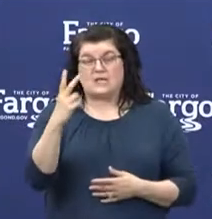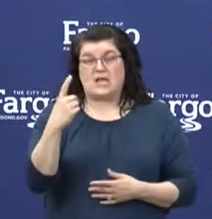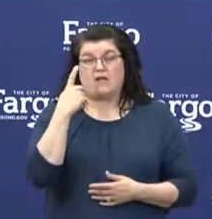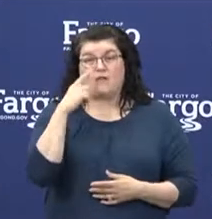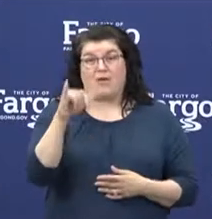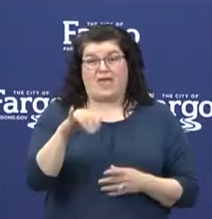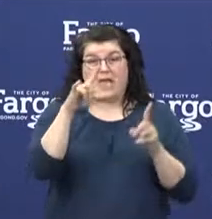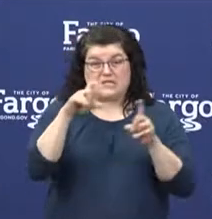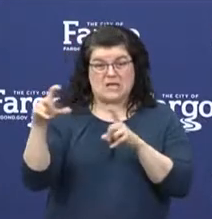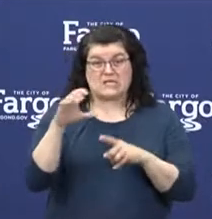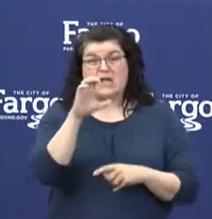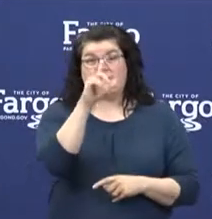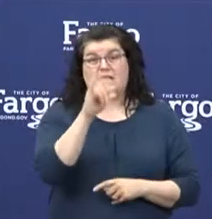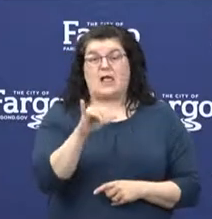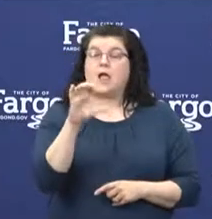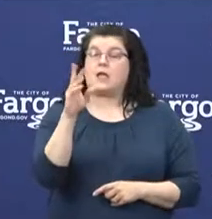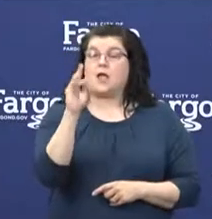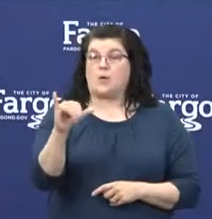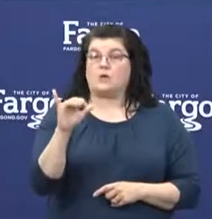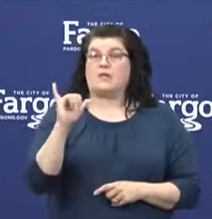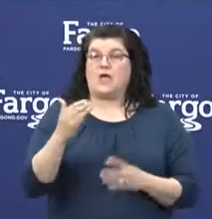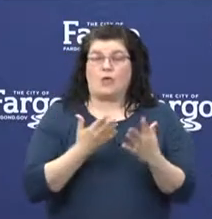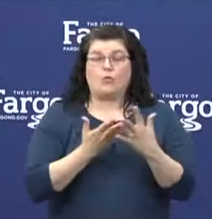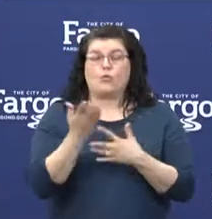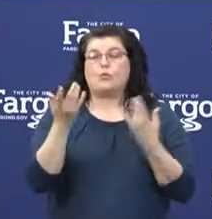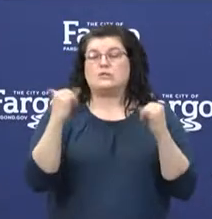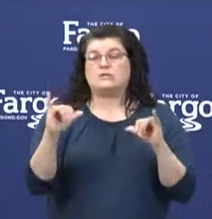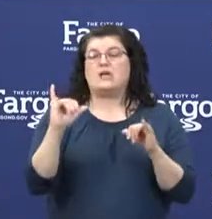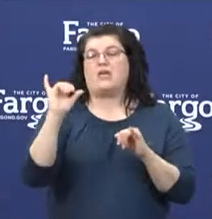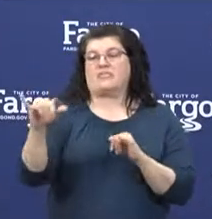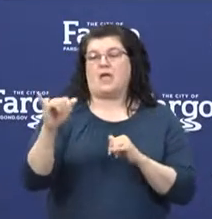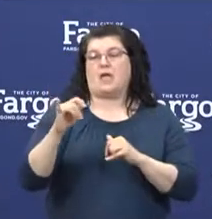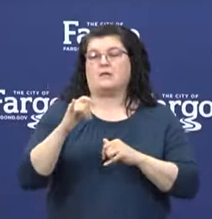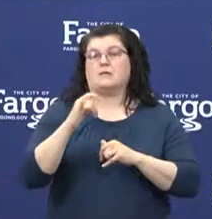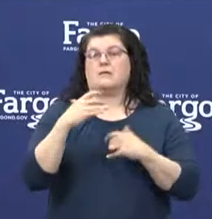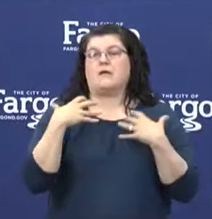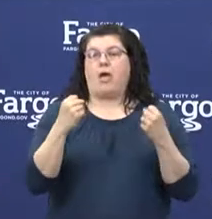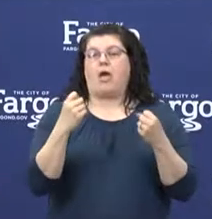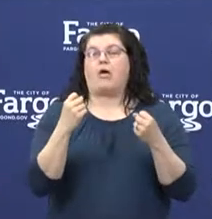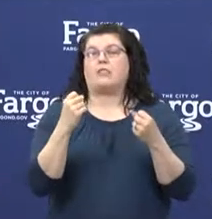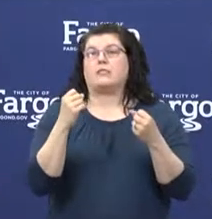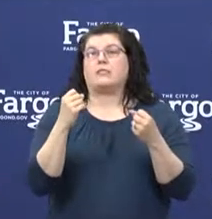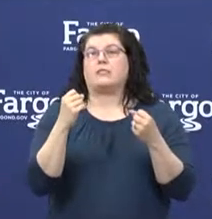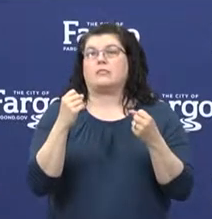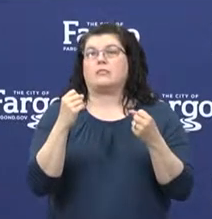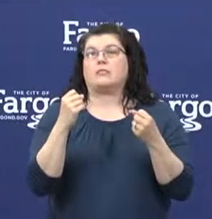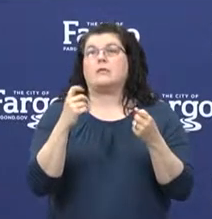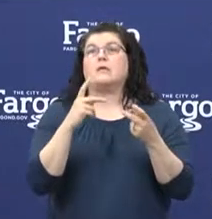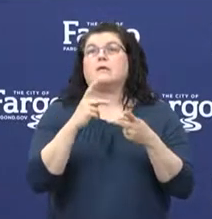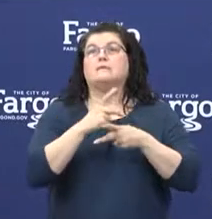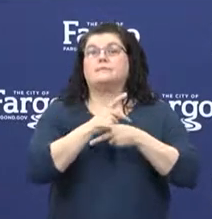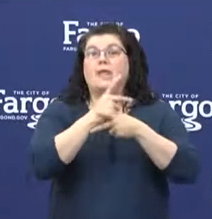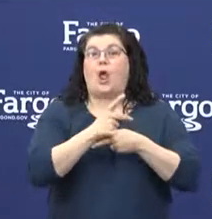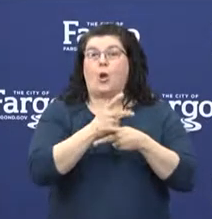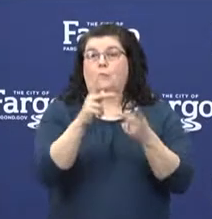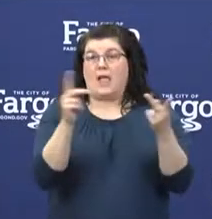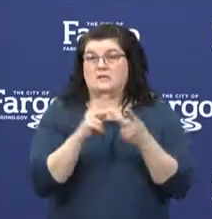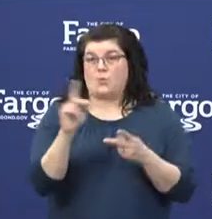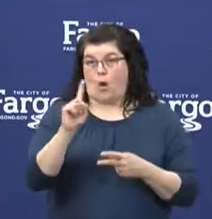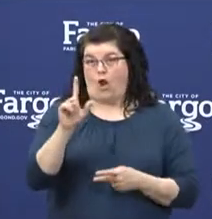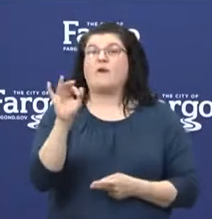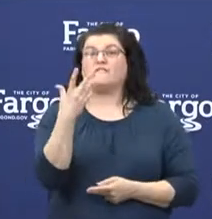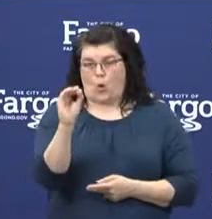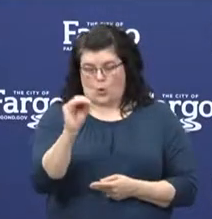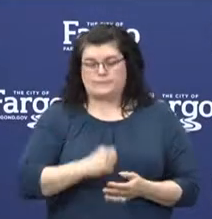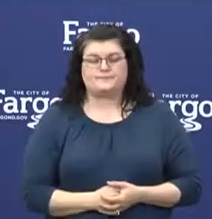for Clay County continues to be completed through the health care facilities in Fargo. This week is